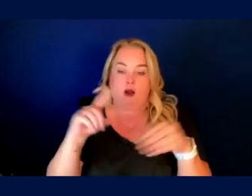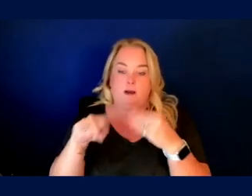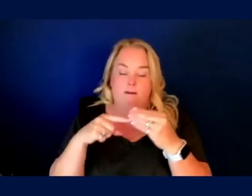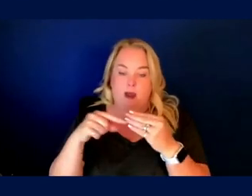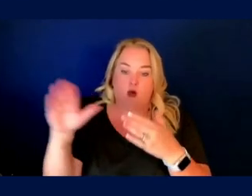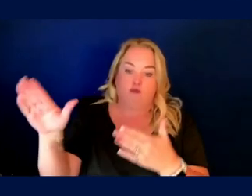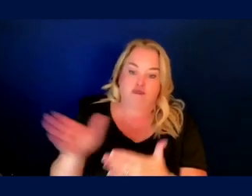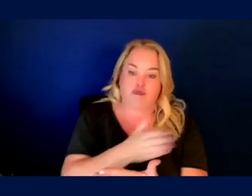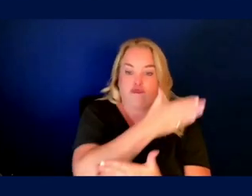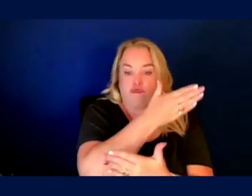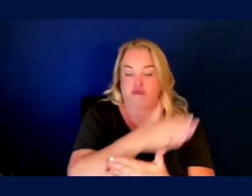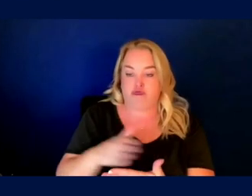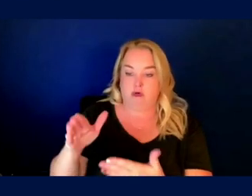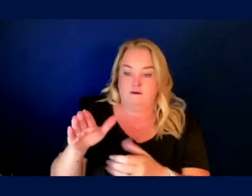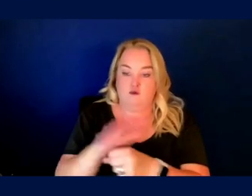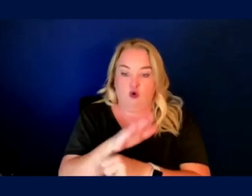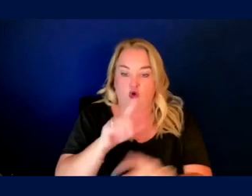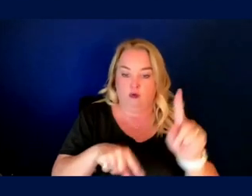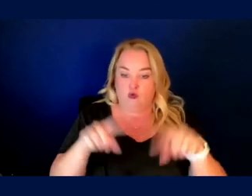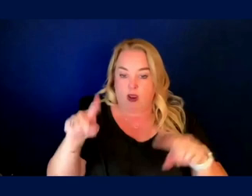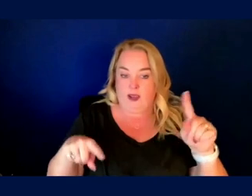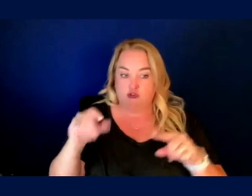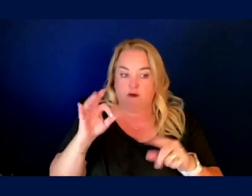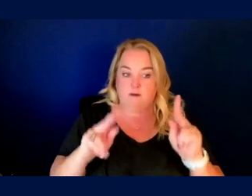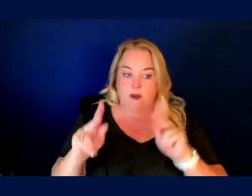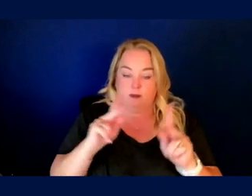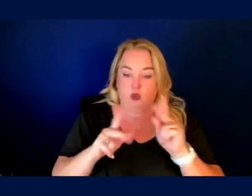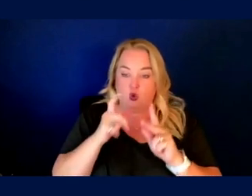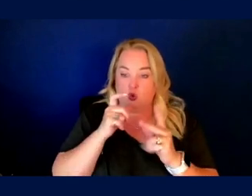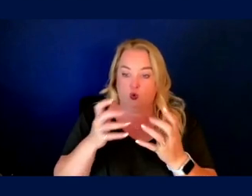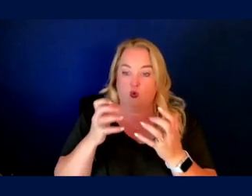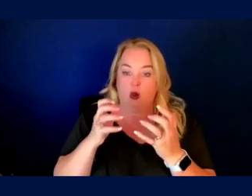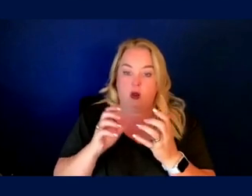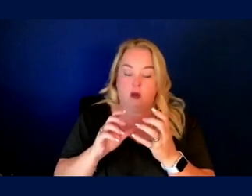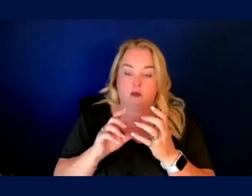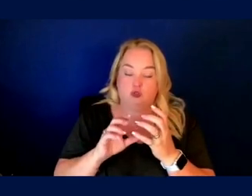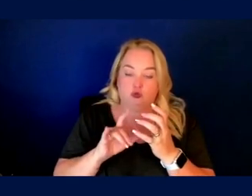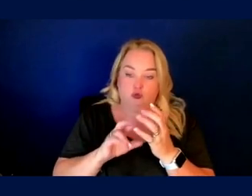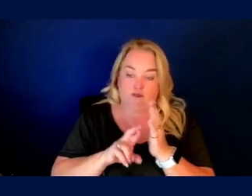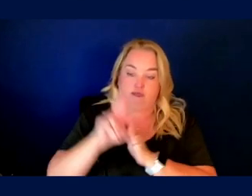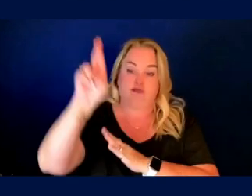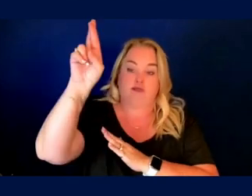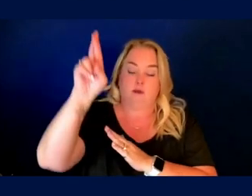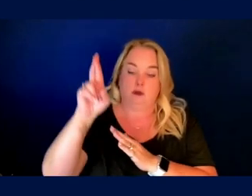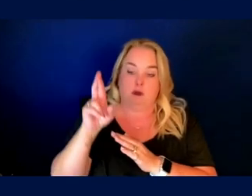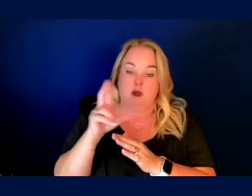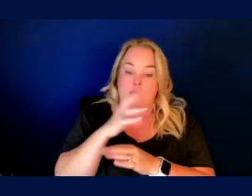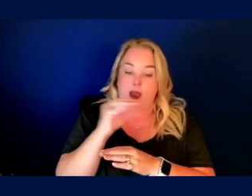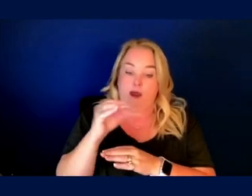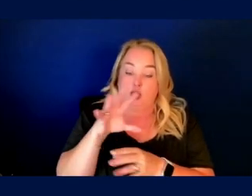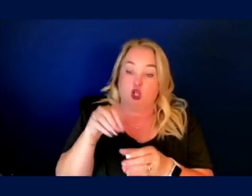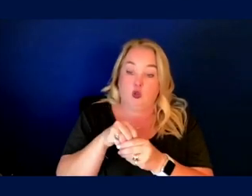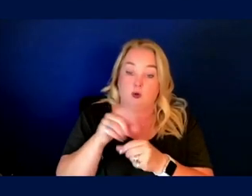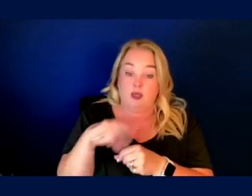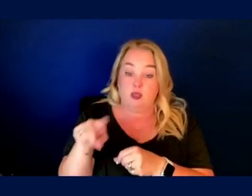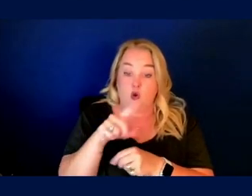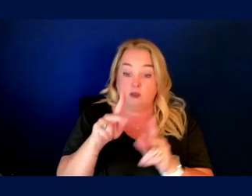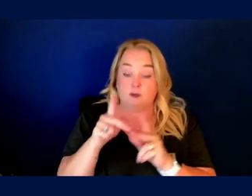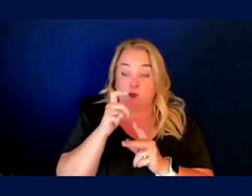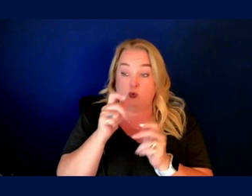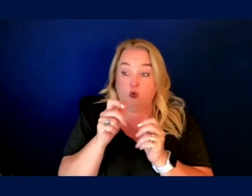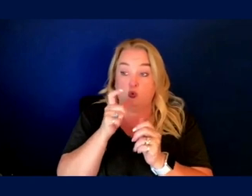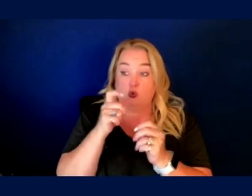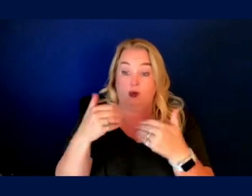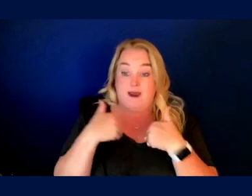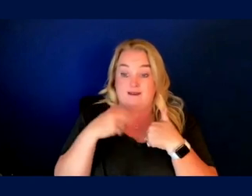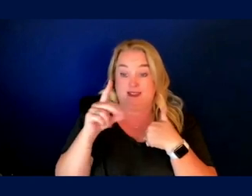spectrum of people who go into space, including those with disabilities that are not yet